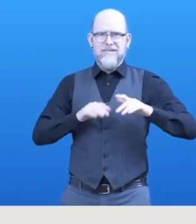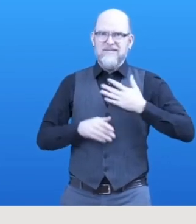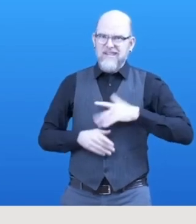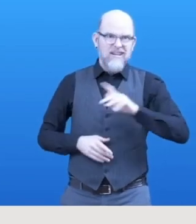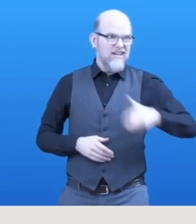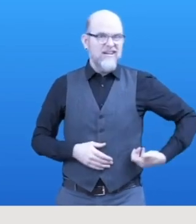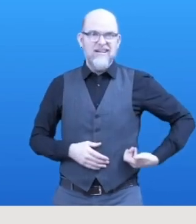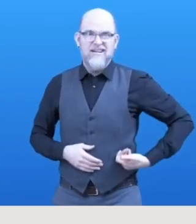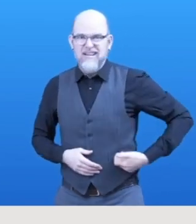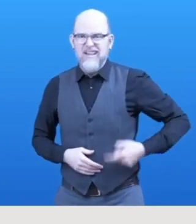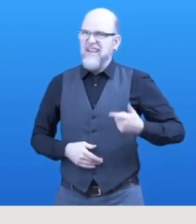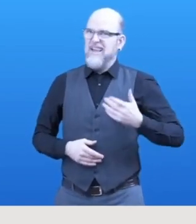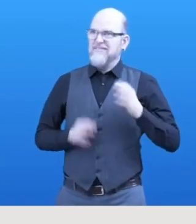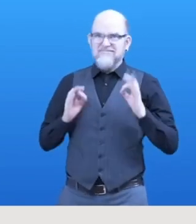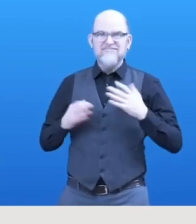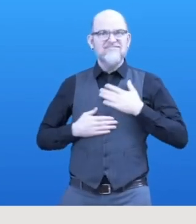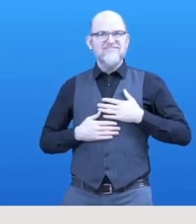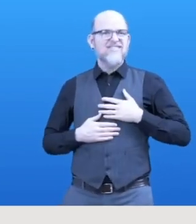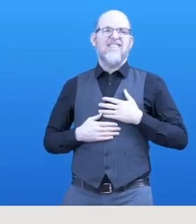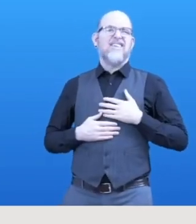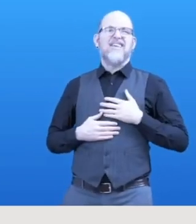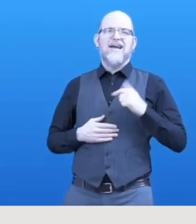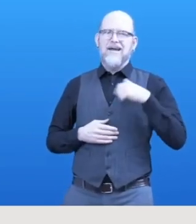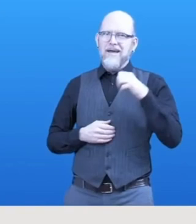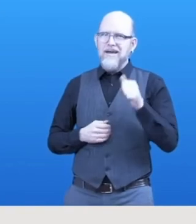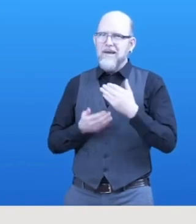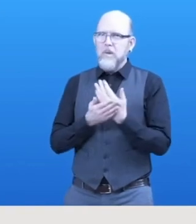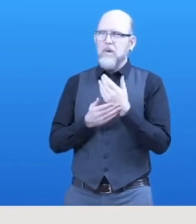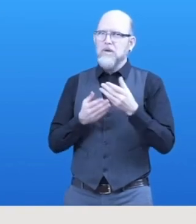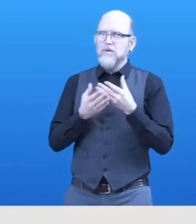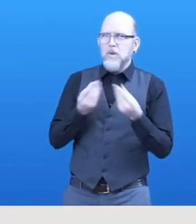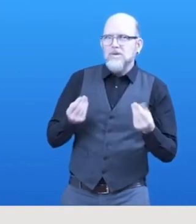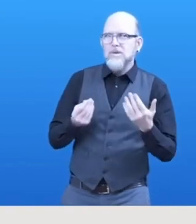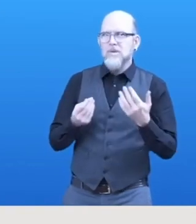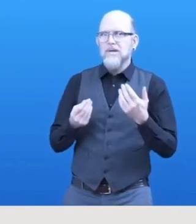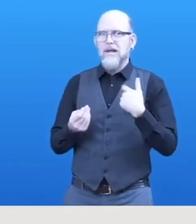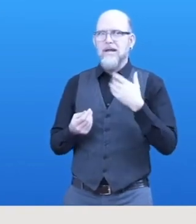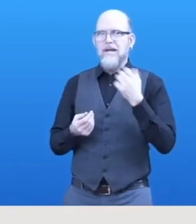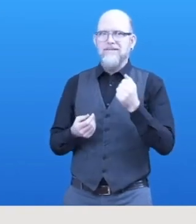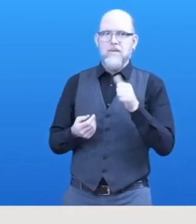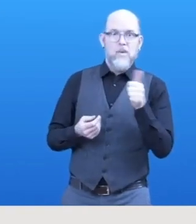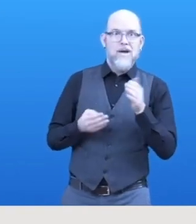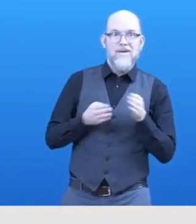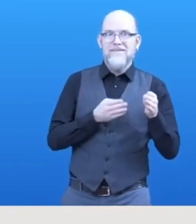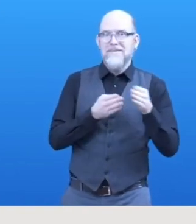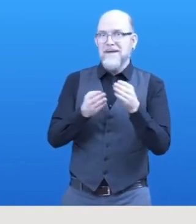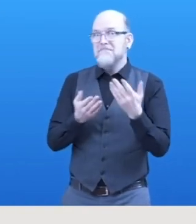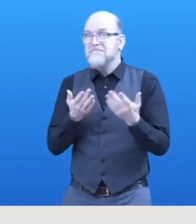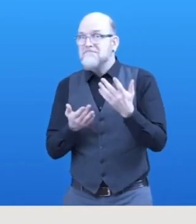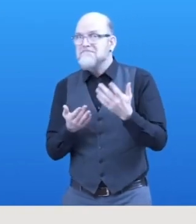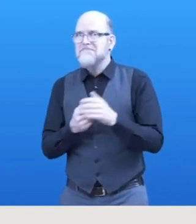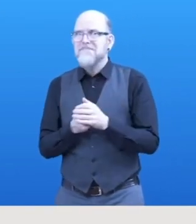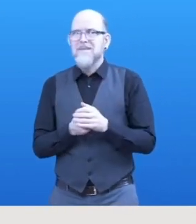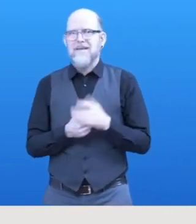Maybe there are different solutions. Maybe it needs a completely different approach. So, I would like to ask